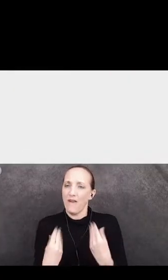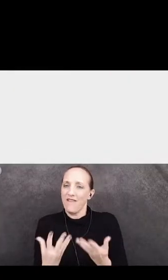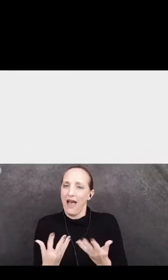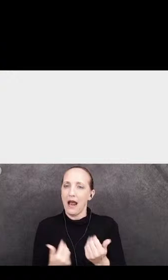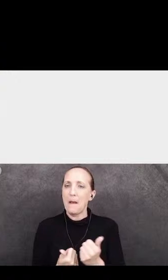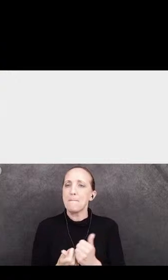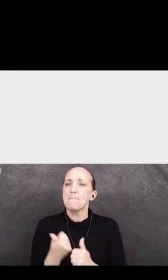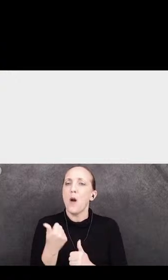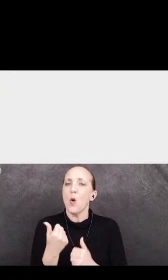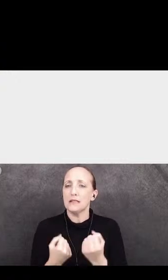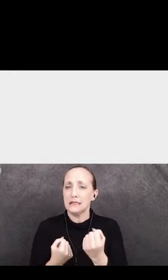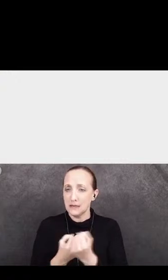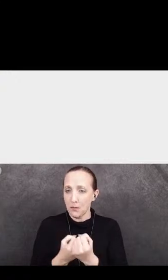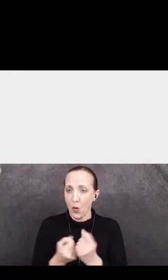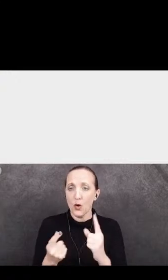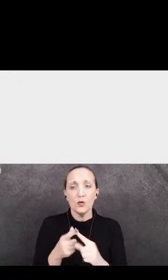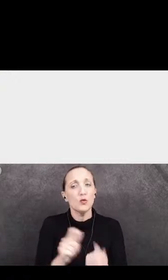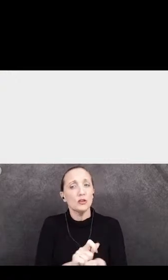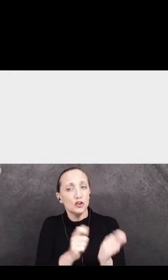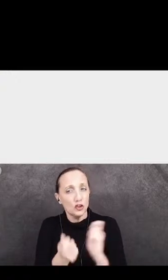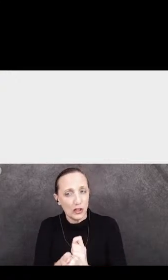important changing the Colton Way.